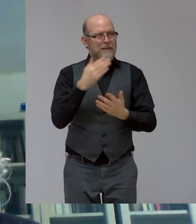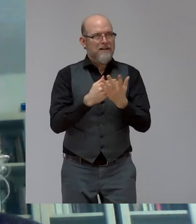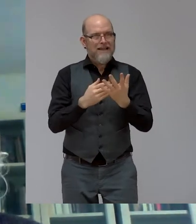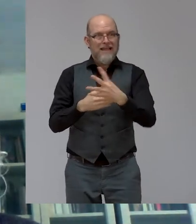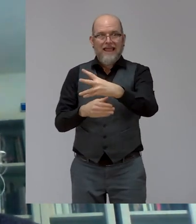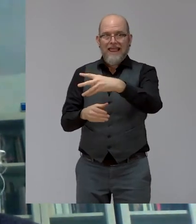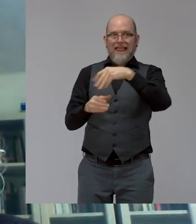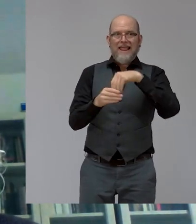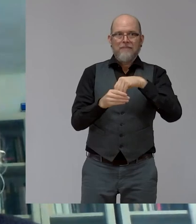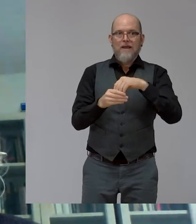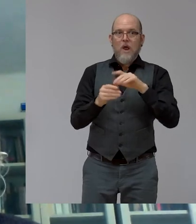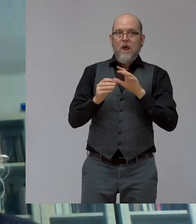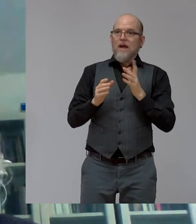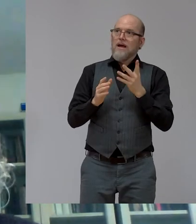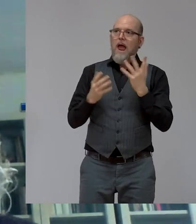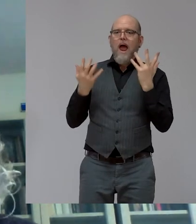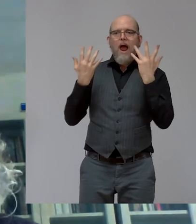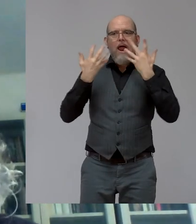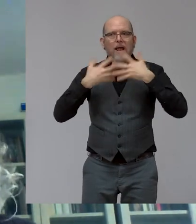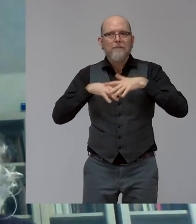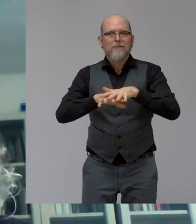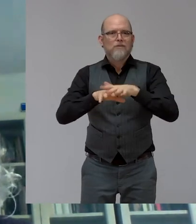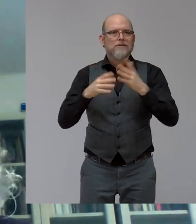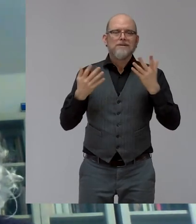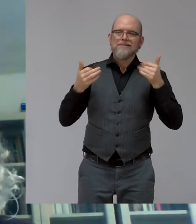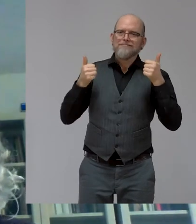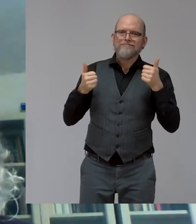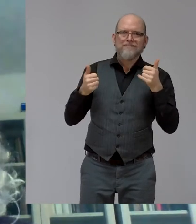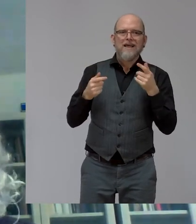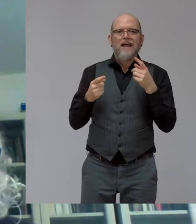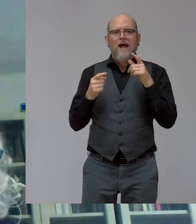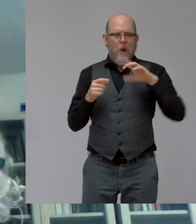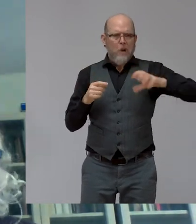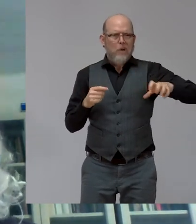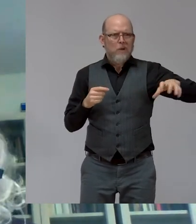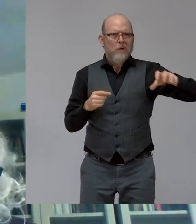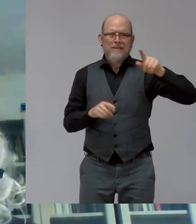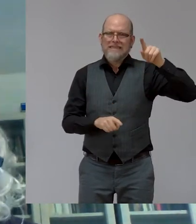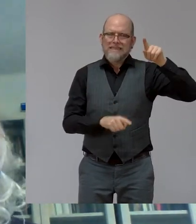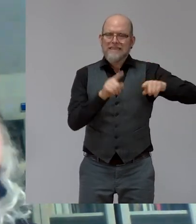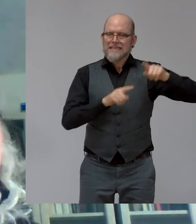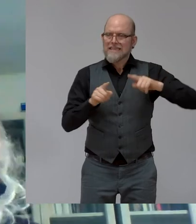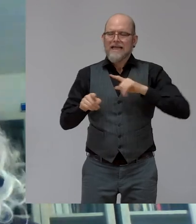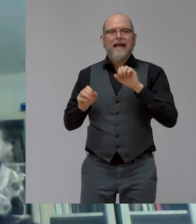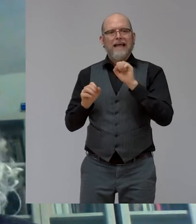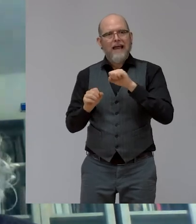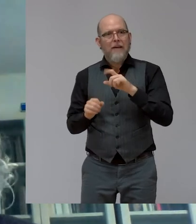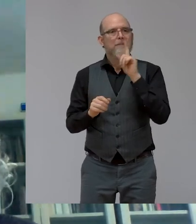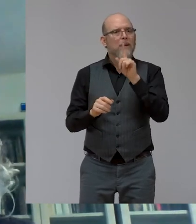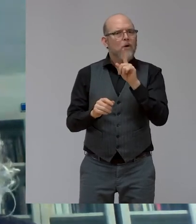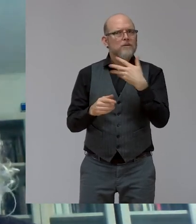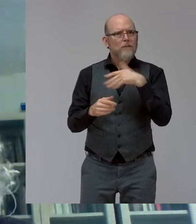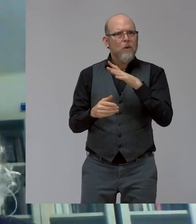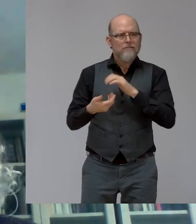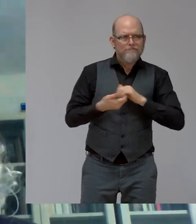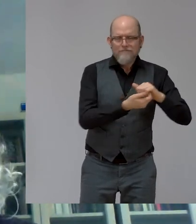but I think we need to work together with them to not only to hold them accountable, sometimes, yes, but also to